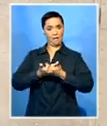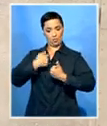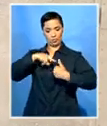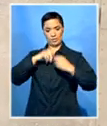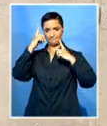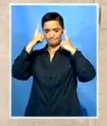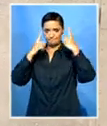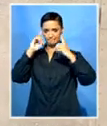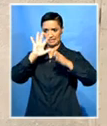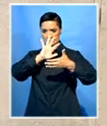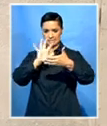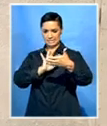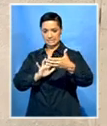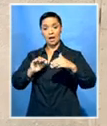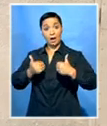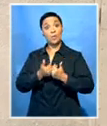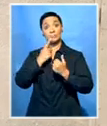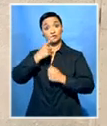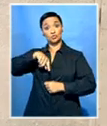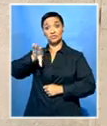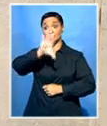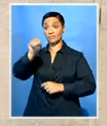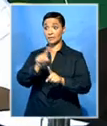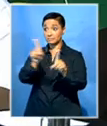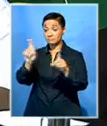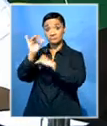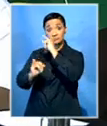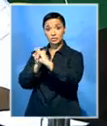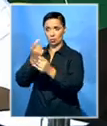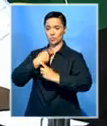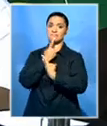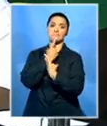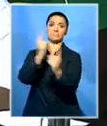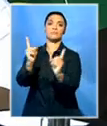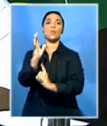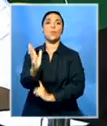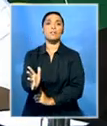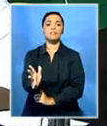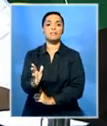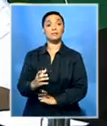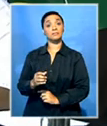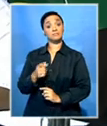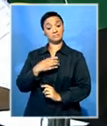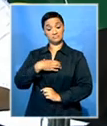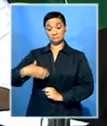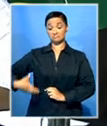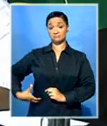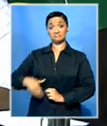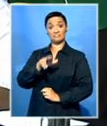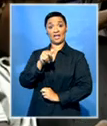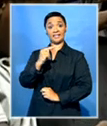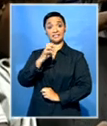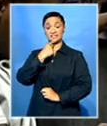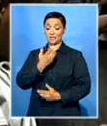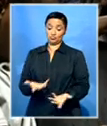and we will give the country and the entire international community direction. The ruling party says the President's decision is a step